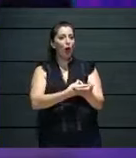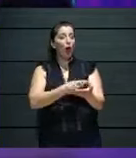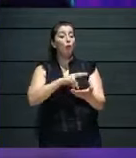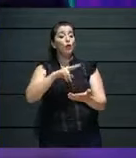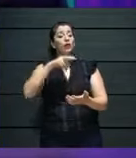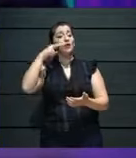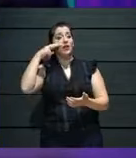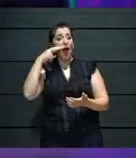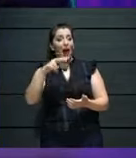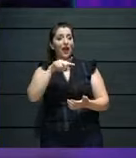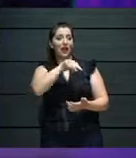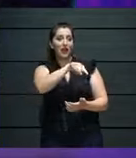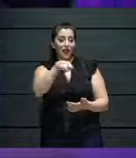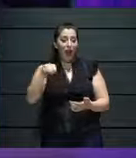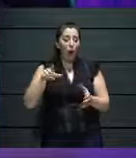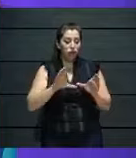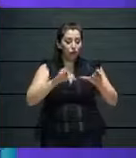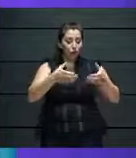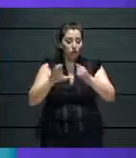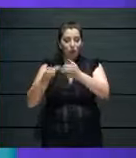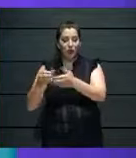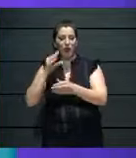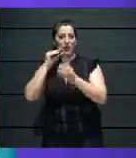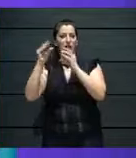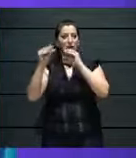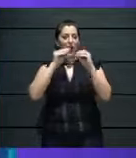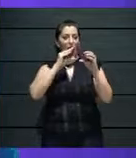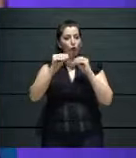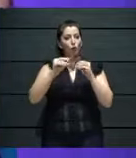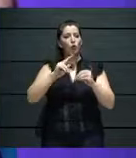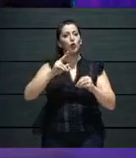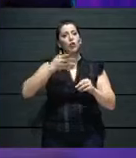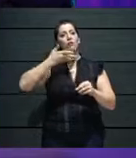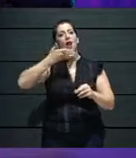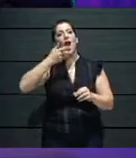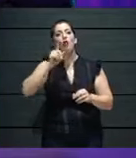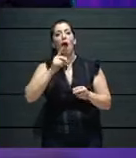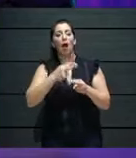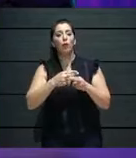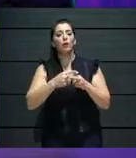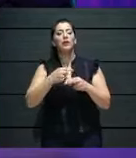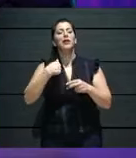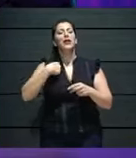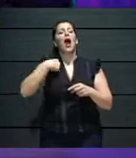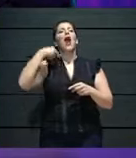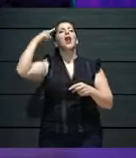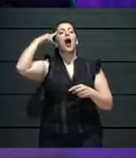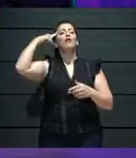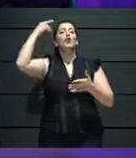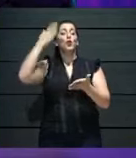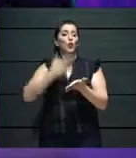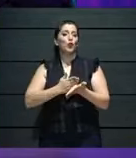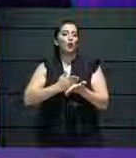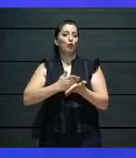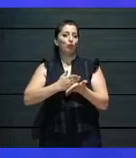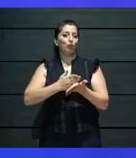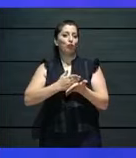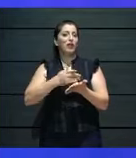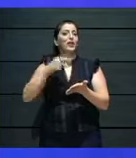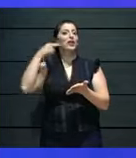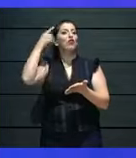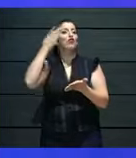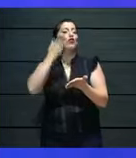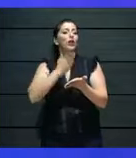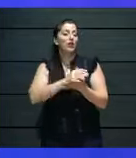a very reassured smile. Obviously, with the sort of amount of